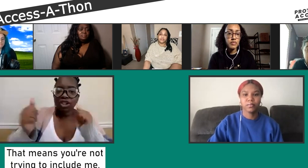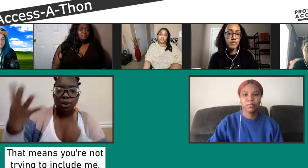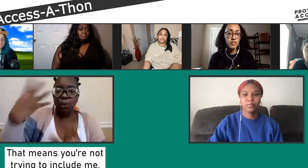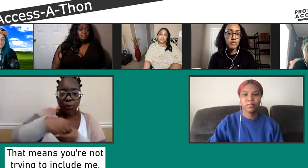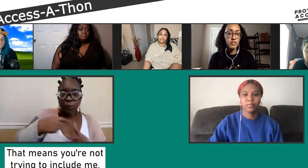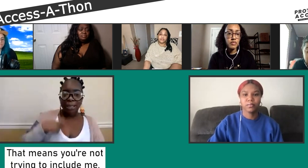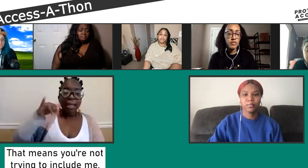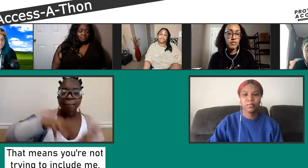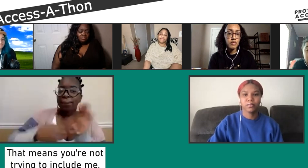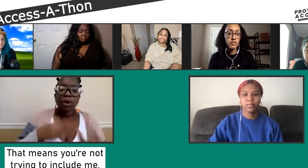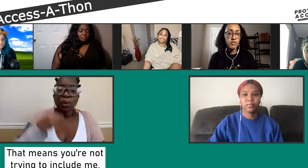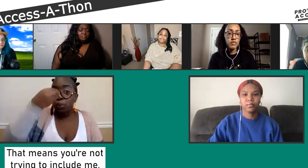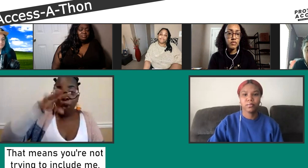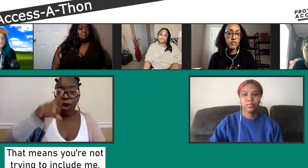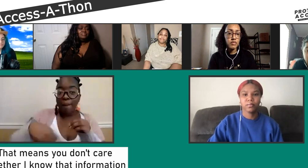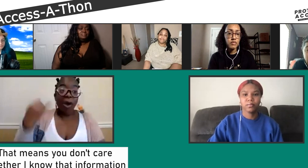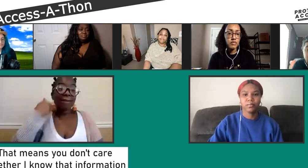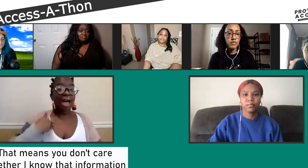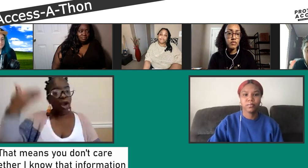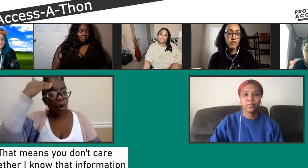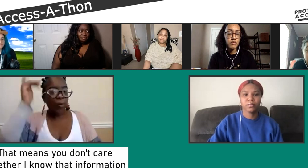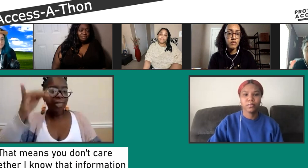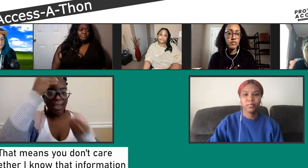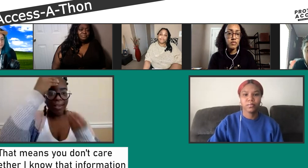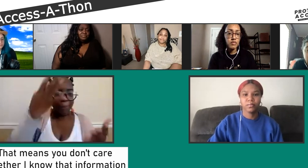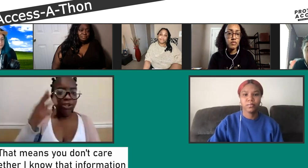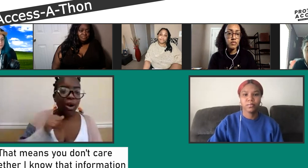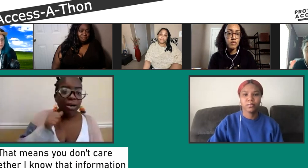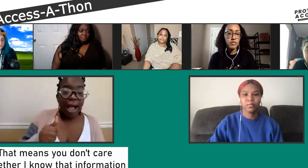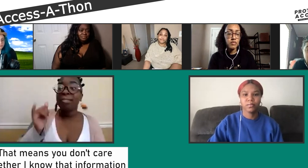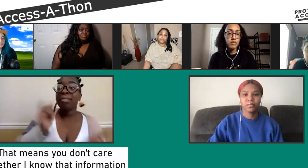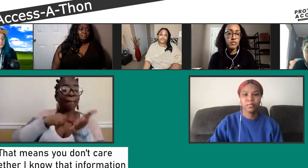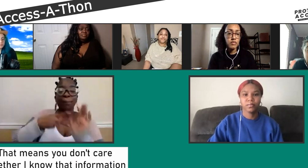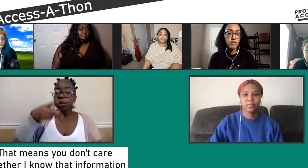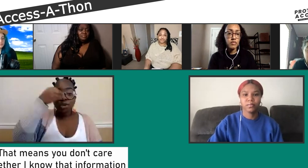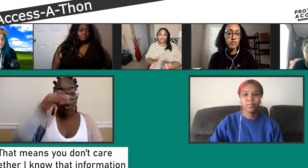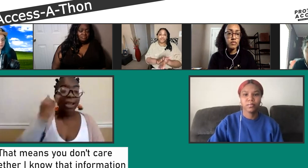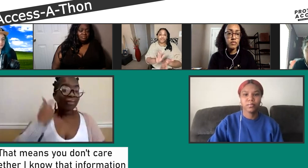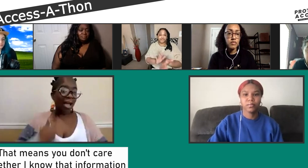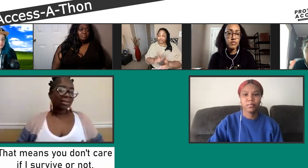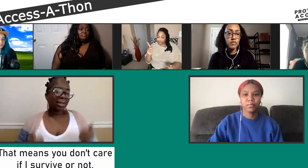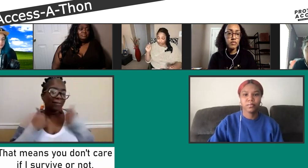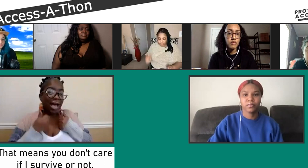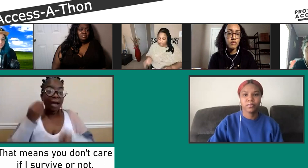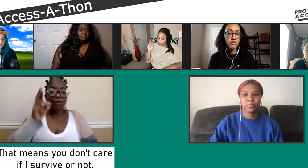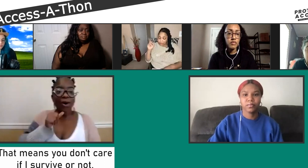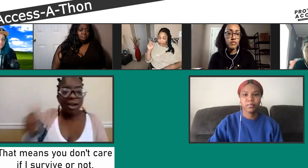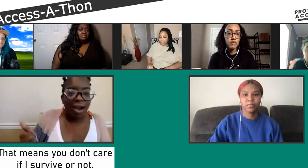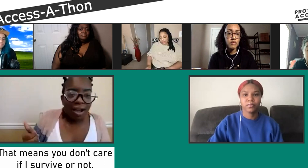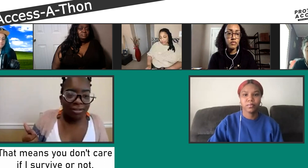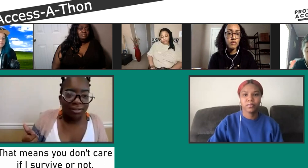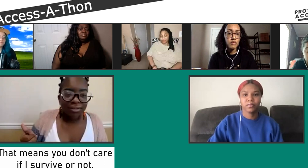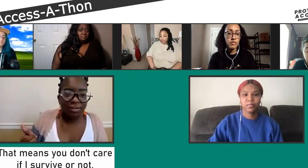be there, that means you're not trying to include me, and that means you don't care about me or my life, and that you don't care about that I don't know anything that's going on,